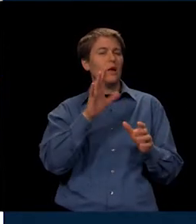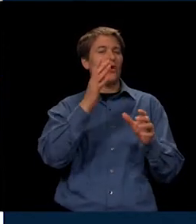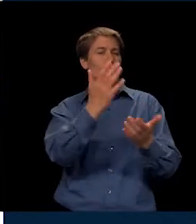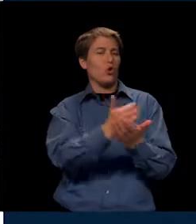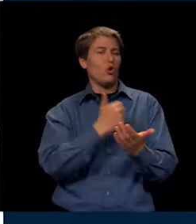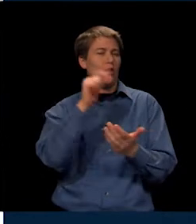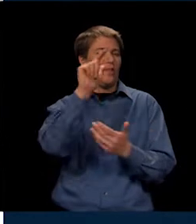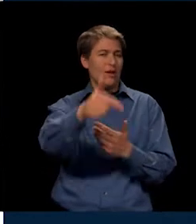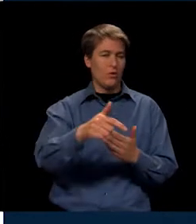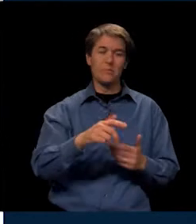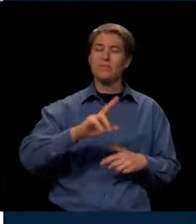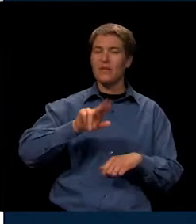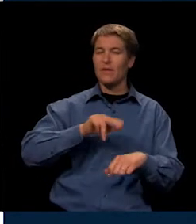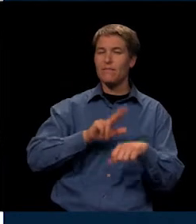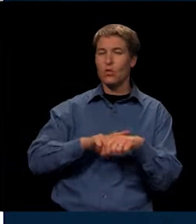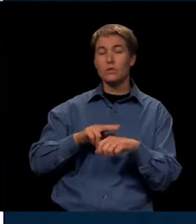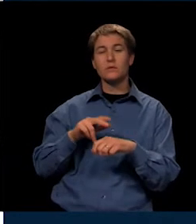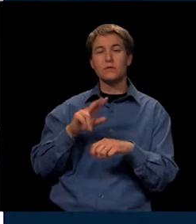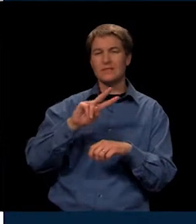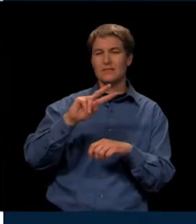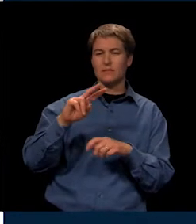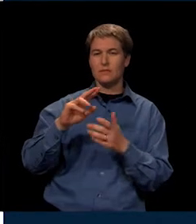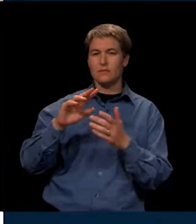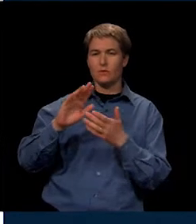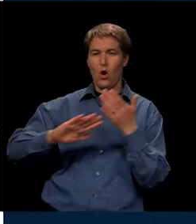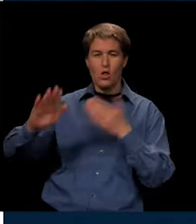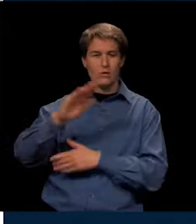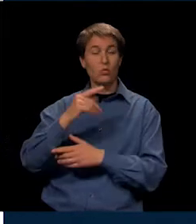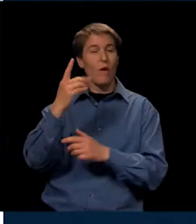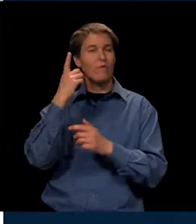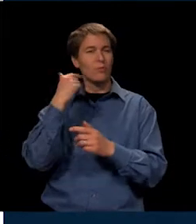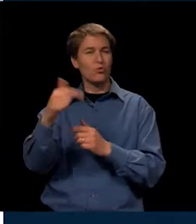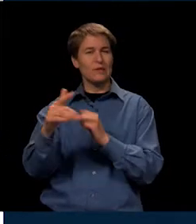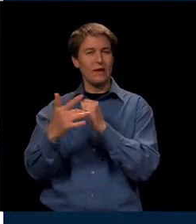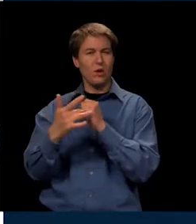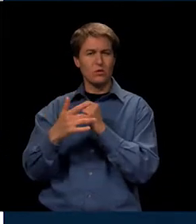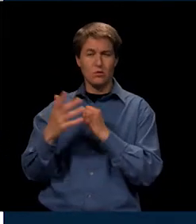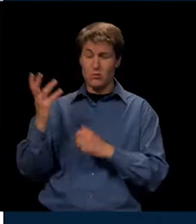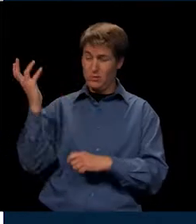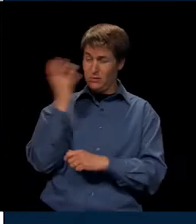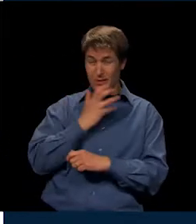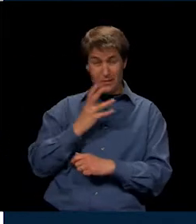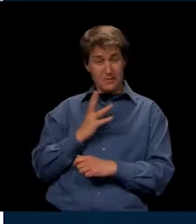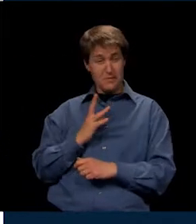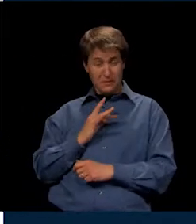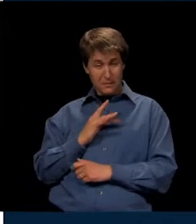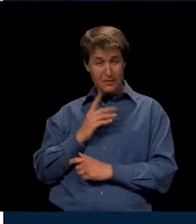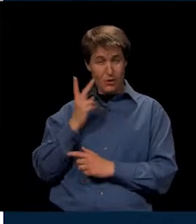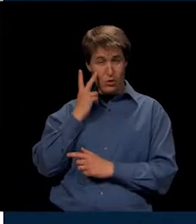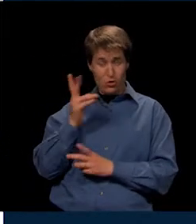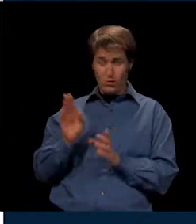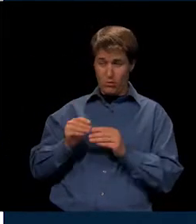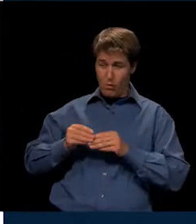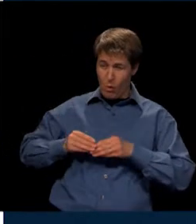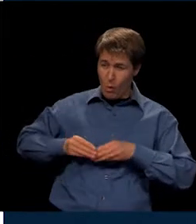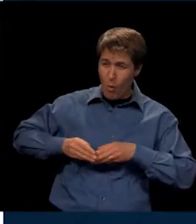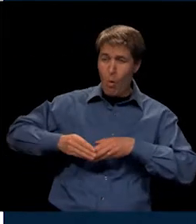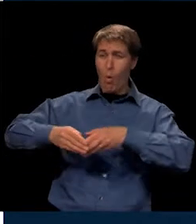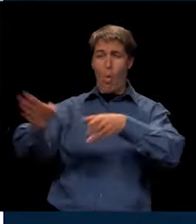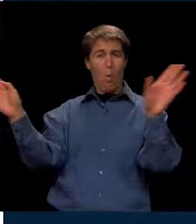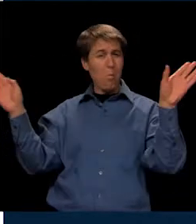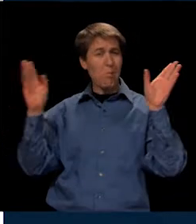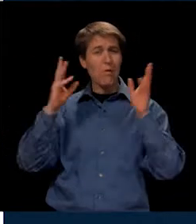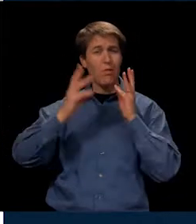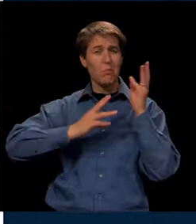And, of course, those post-secondary paths. Here was one from Green Technology. It was kind of interesting. Oh, my gosh, it's just an opening up world and